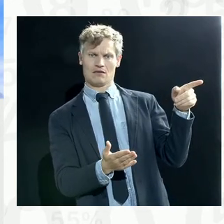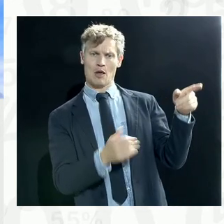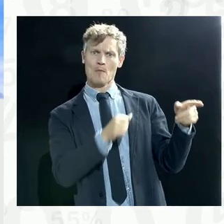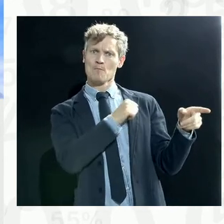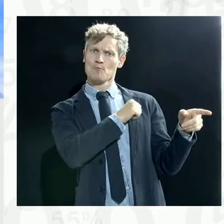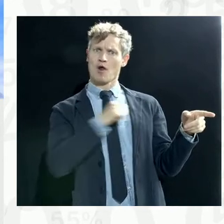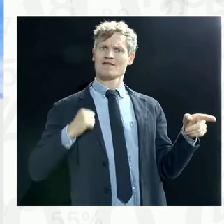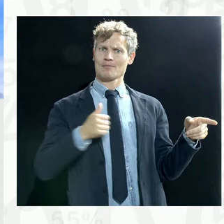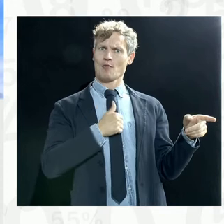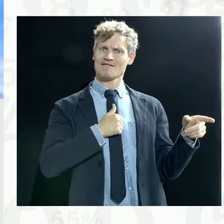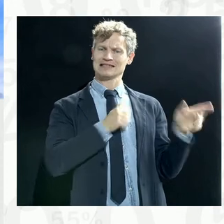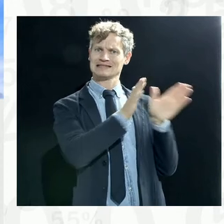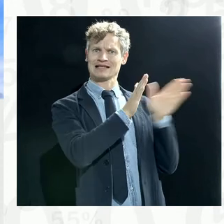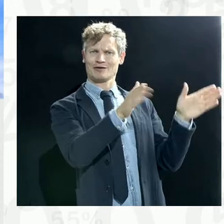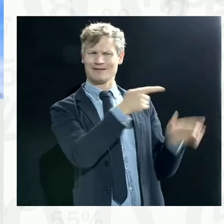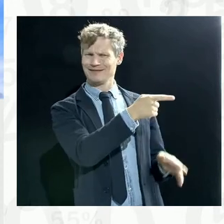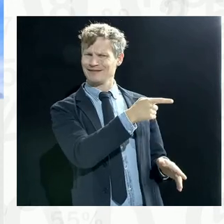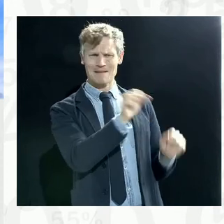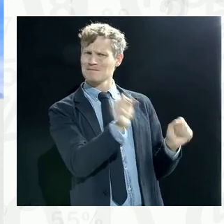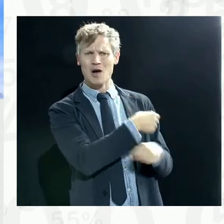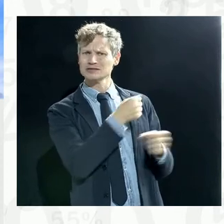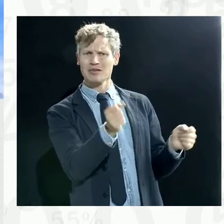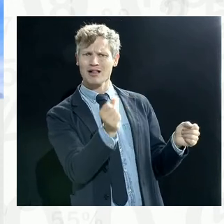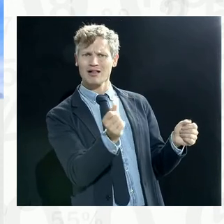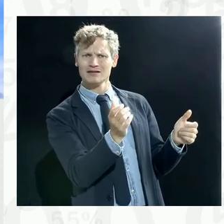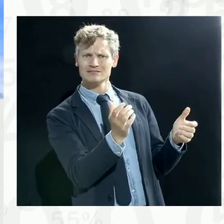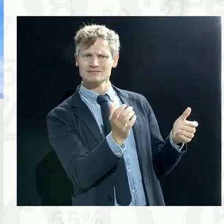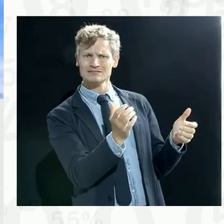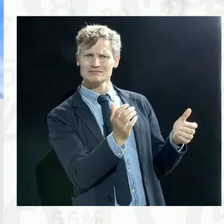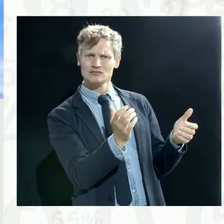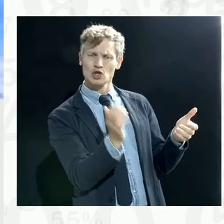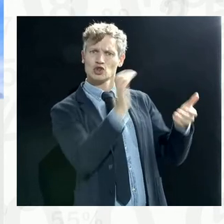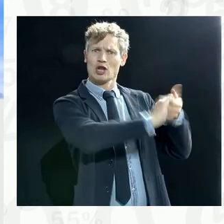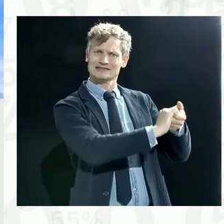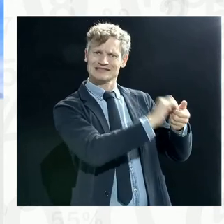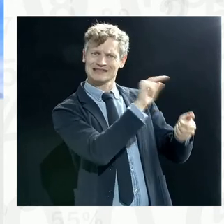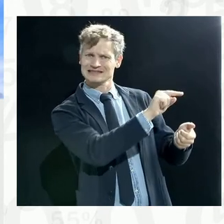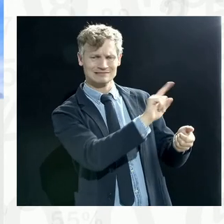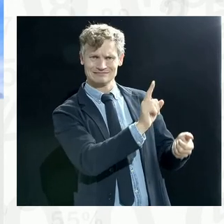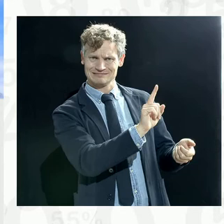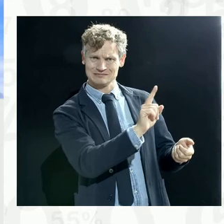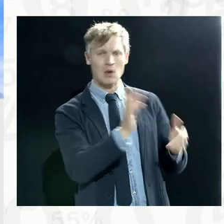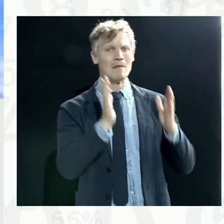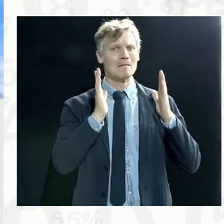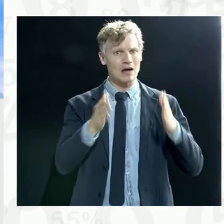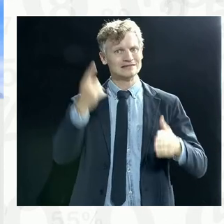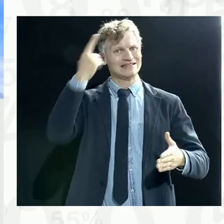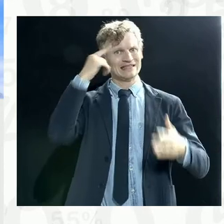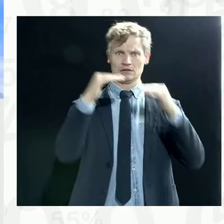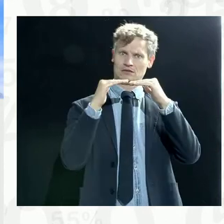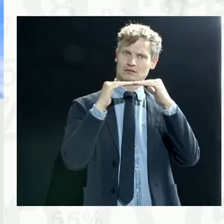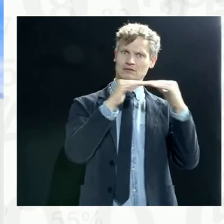have to figure out is how to democratize data so that people trust it and build